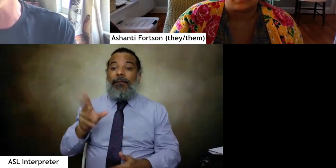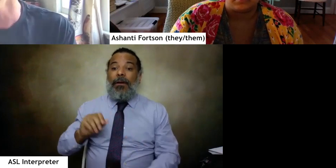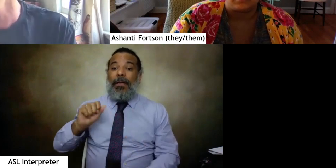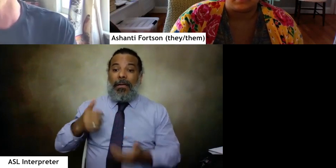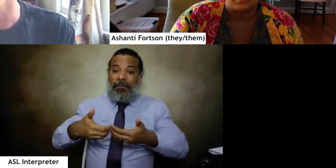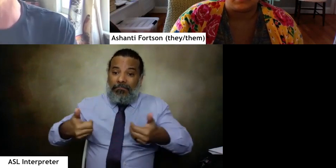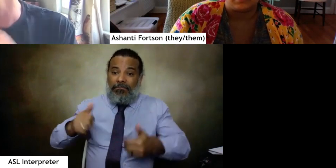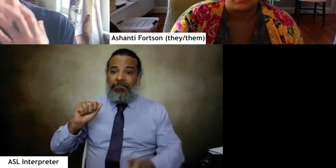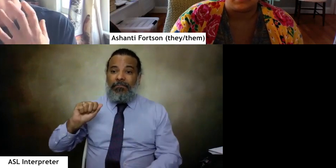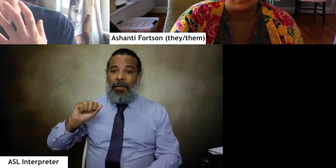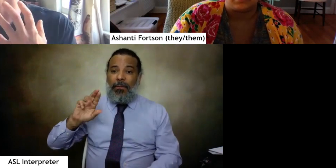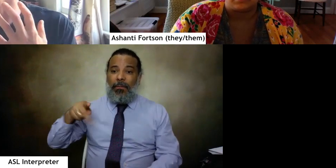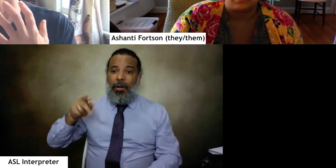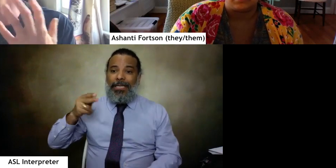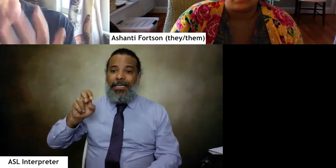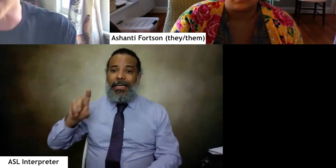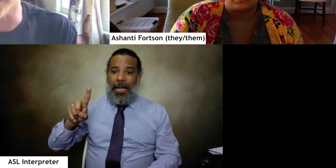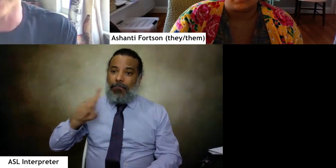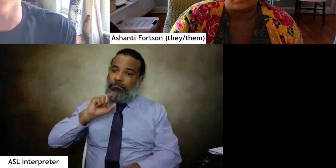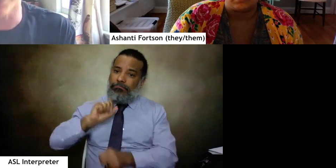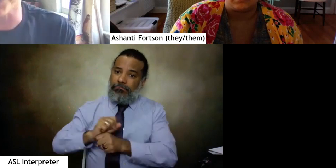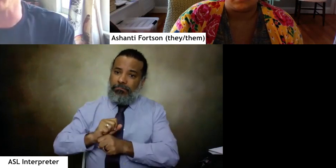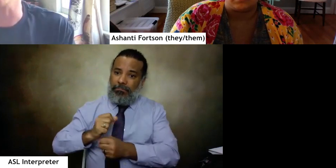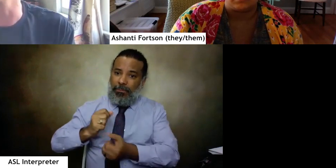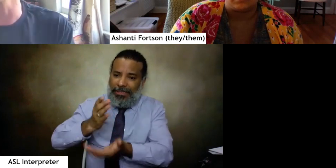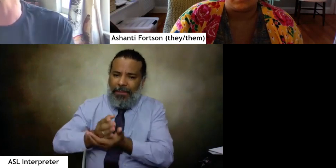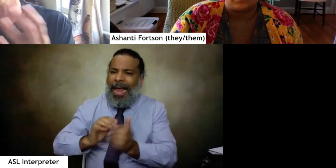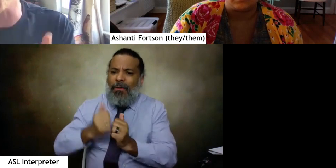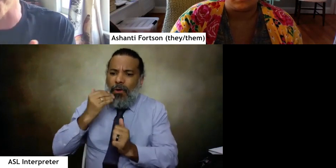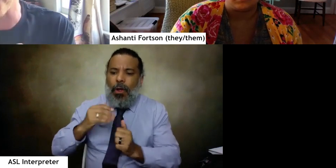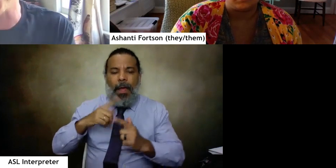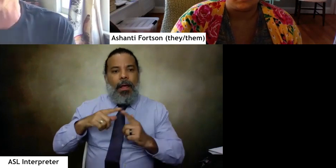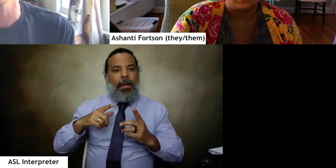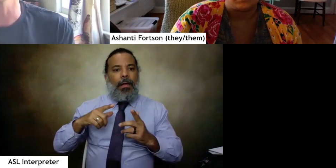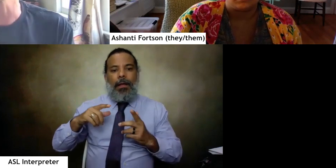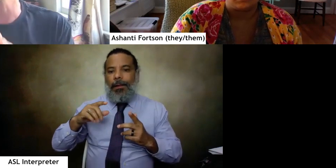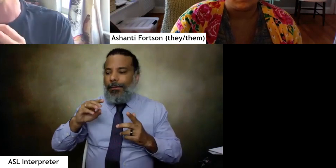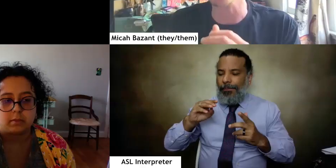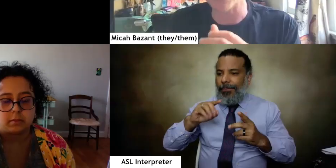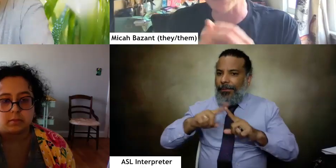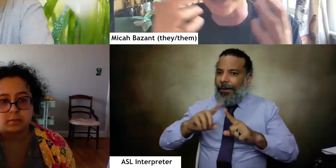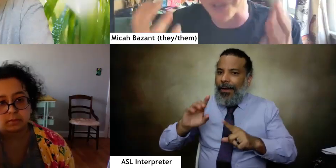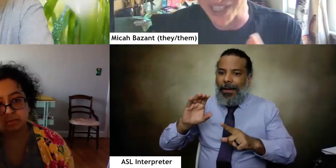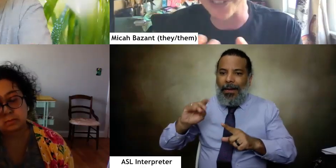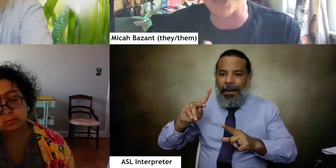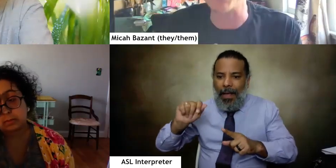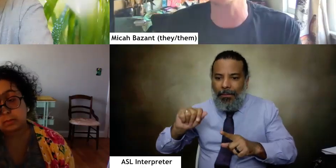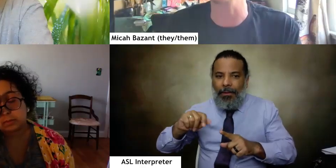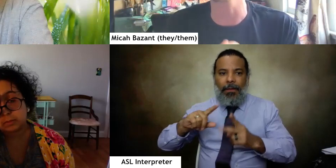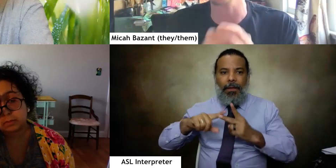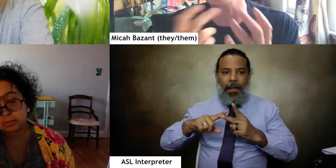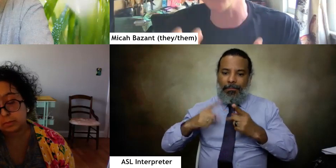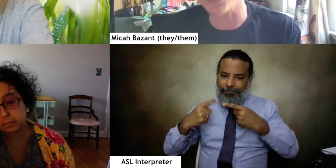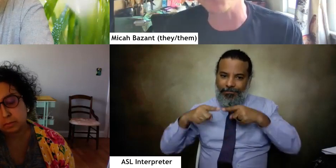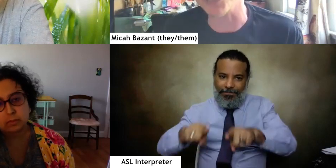um how that uh sustains him and of course miriam kaba you know also has a very aligned